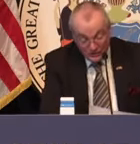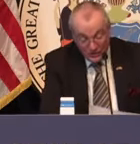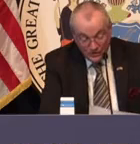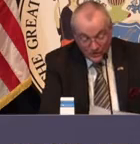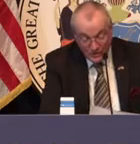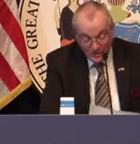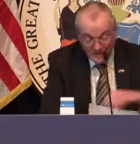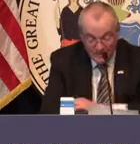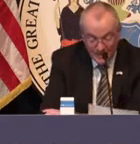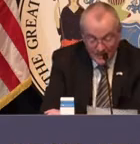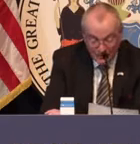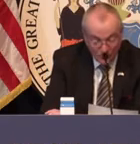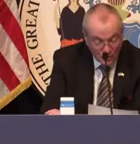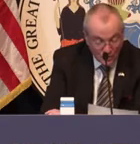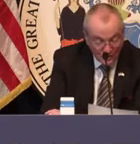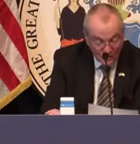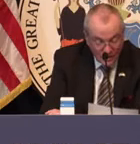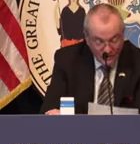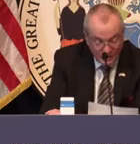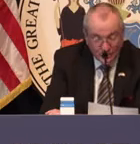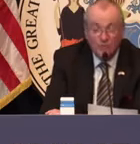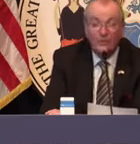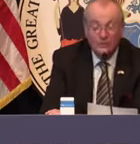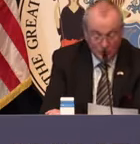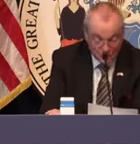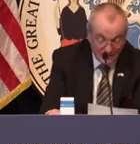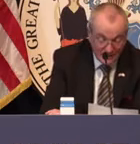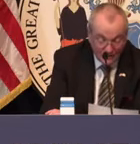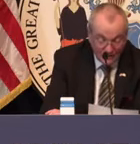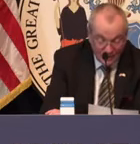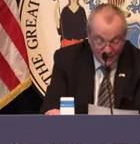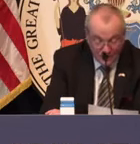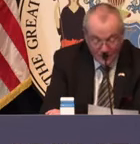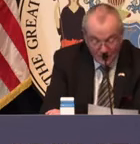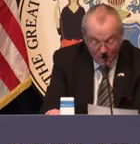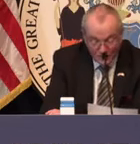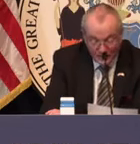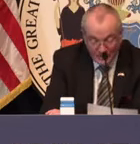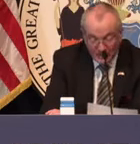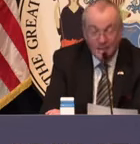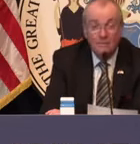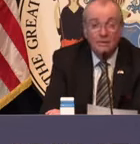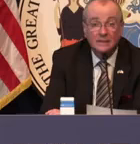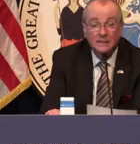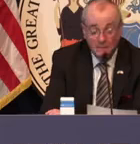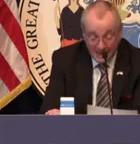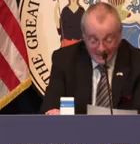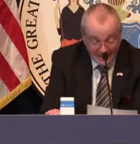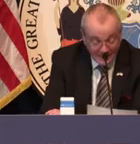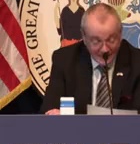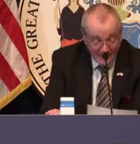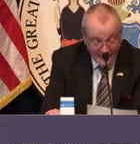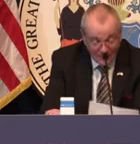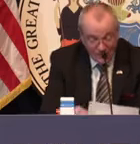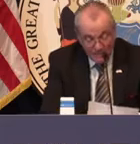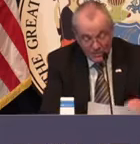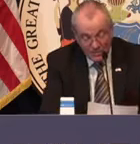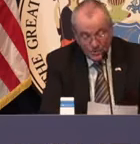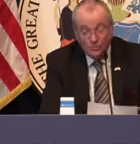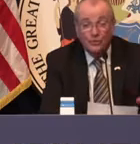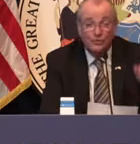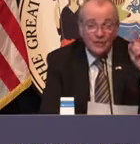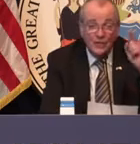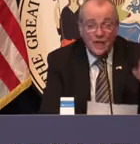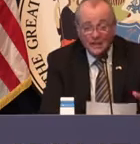NJ Sows in Unity. So to one of the co-founders of this tremendous effort, Marcy Kleinberg-Bandelli and every